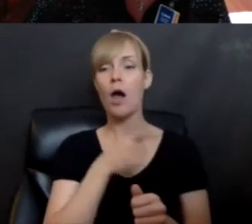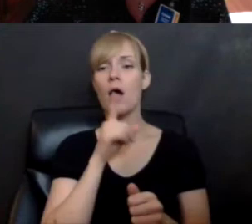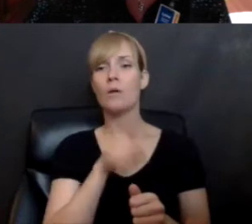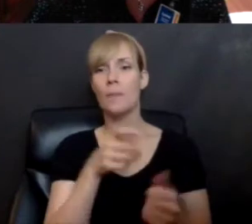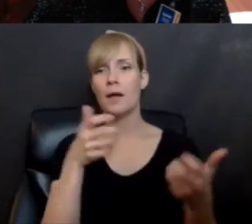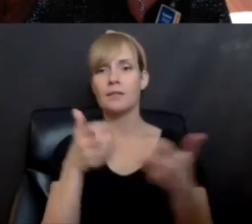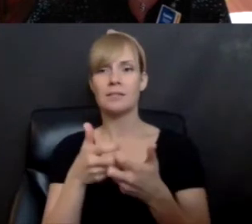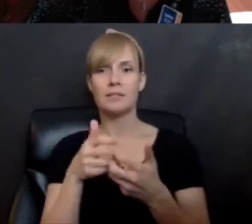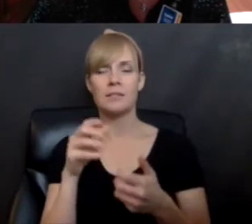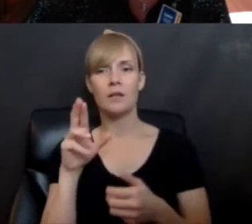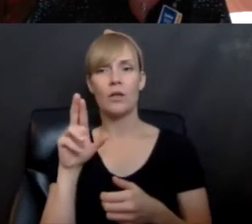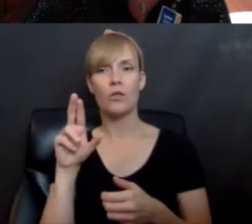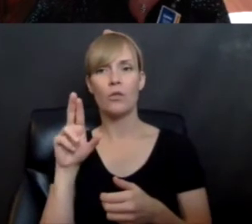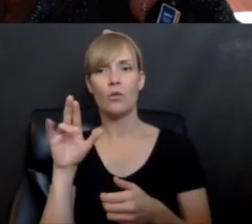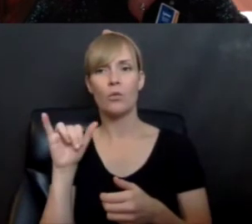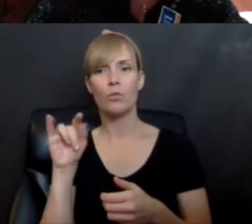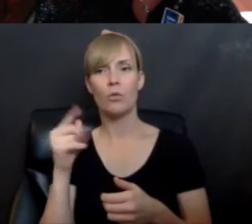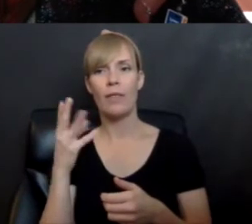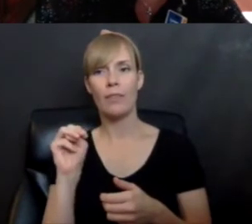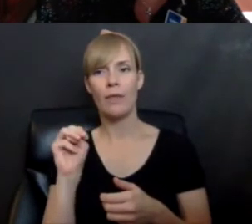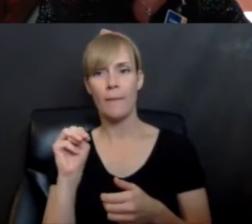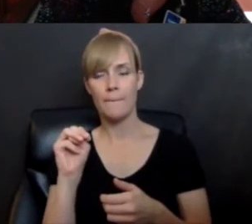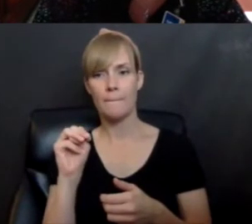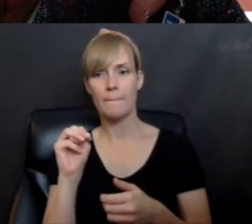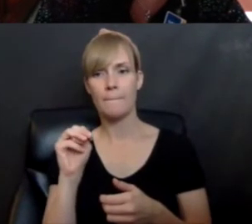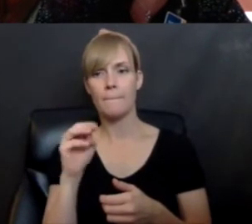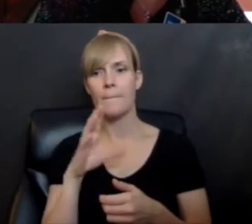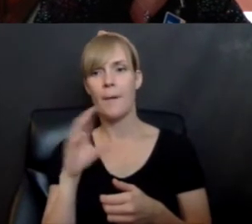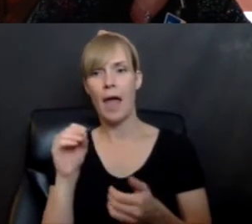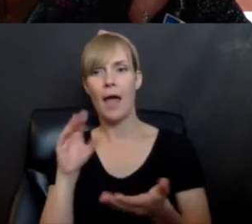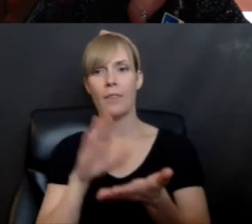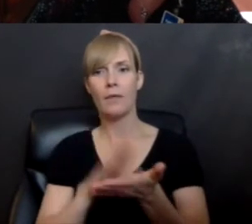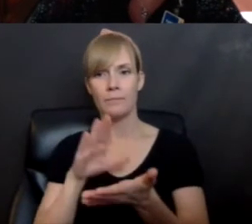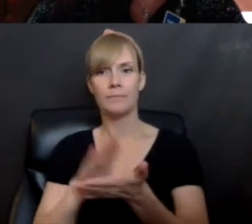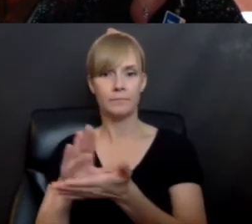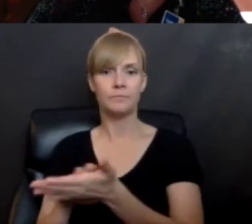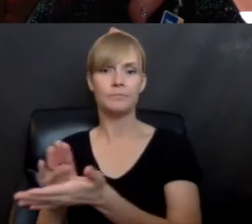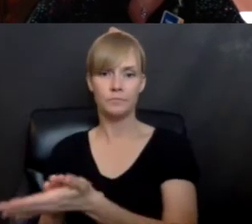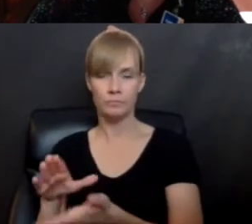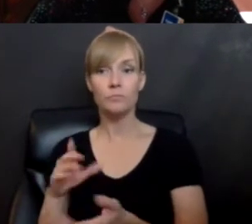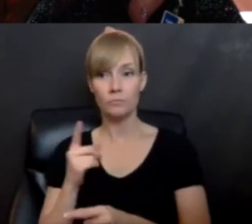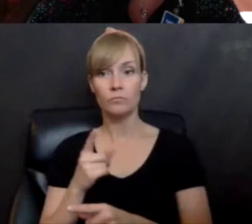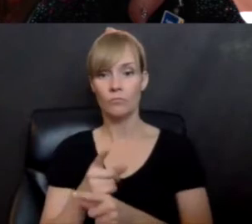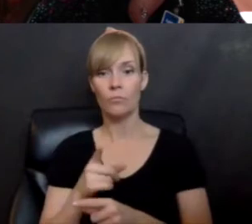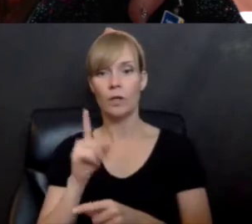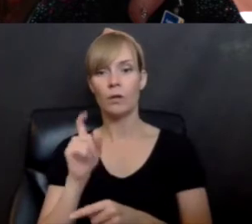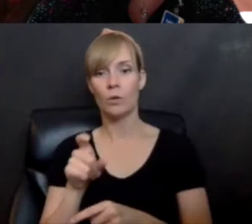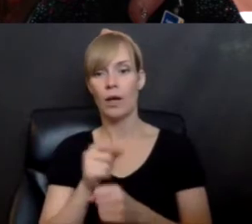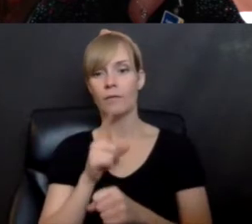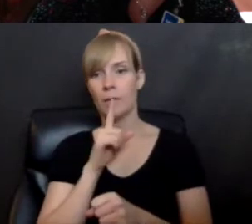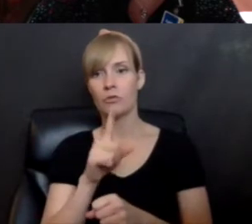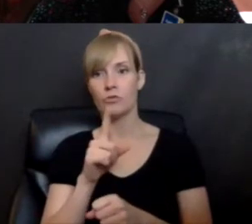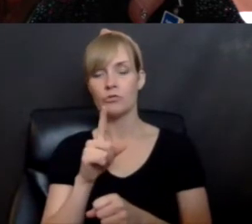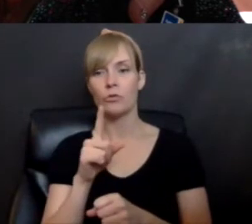the meter, if you're writing that kind of poetry, not free verse, um, so that it's, it's like Dr. Seuss where everyone